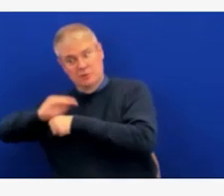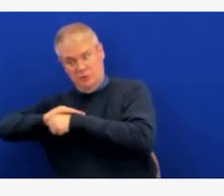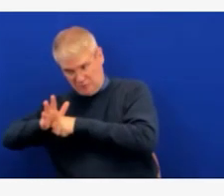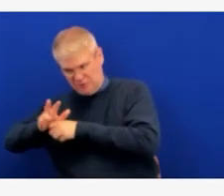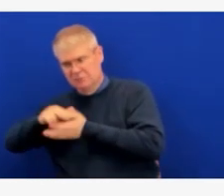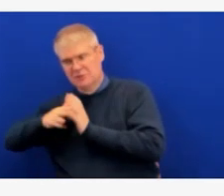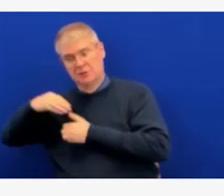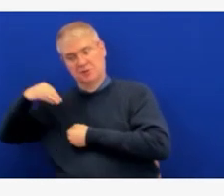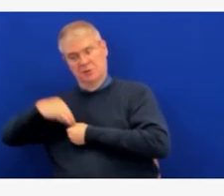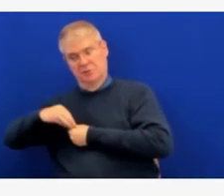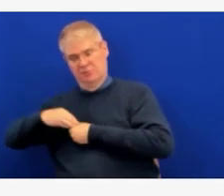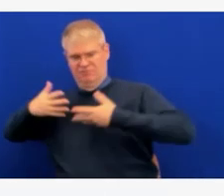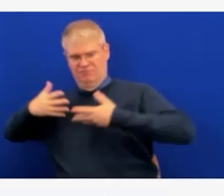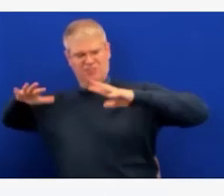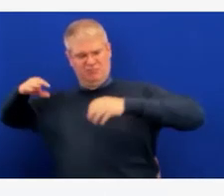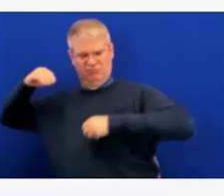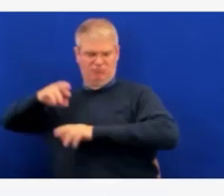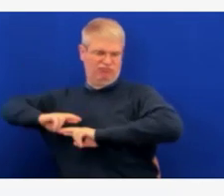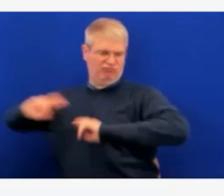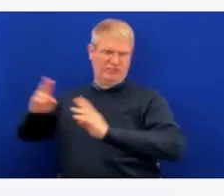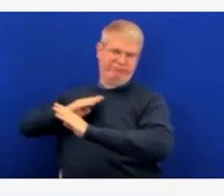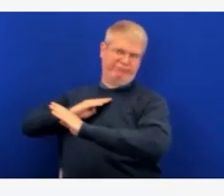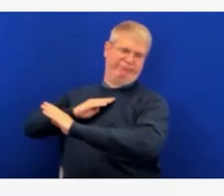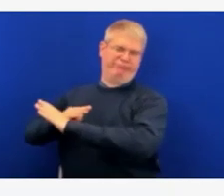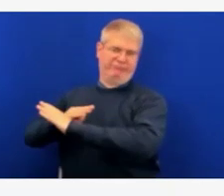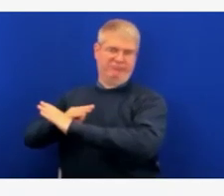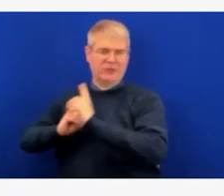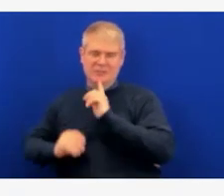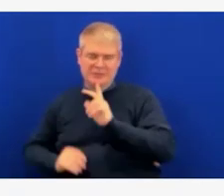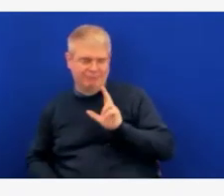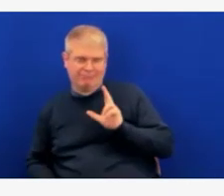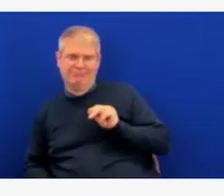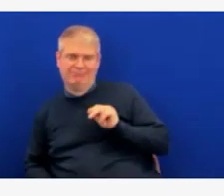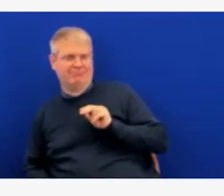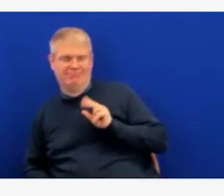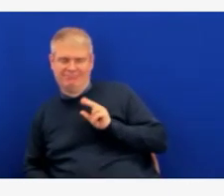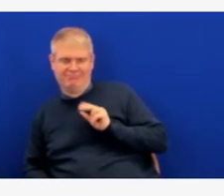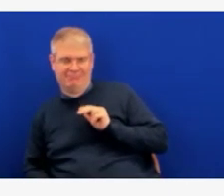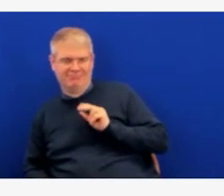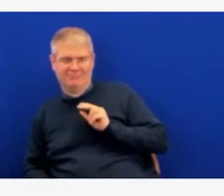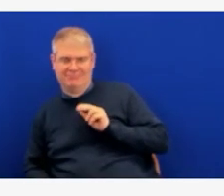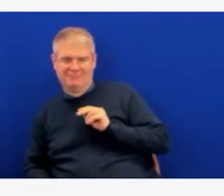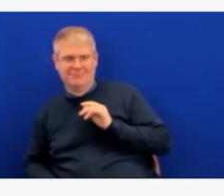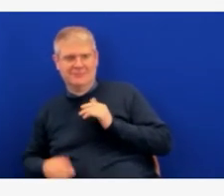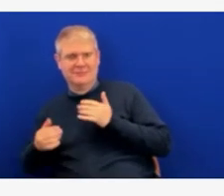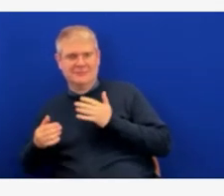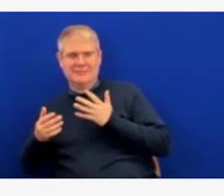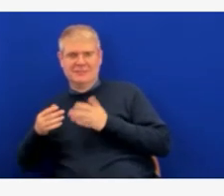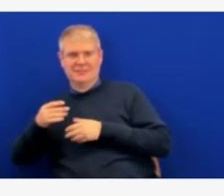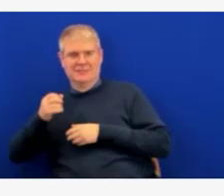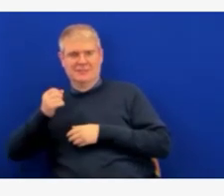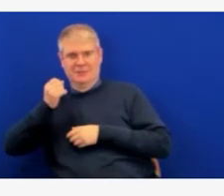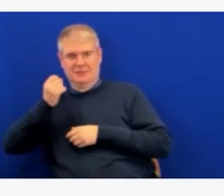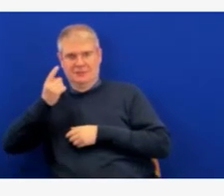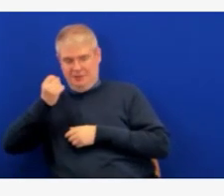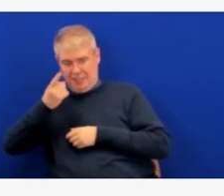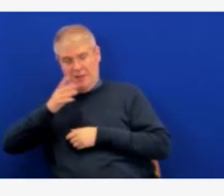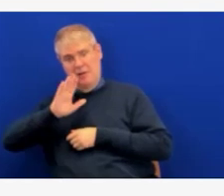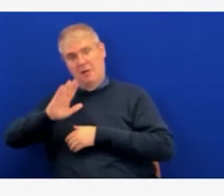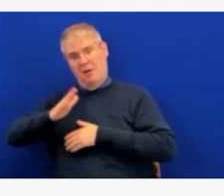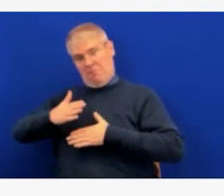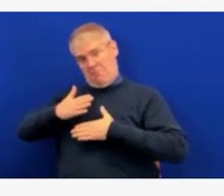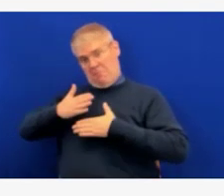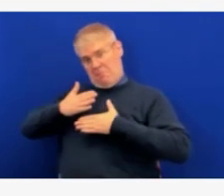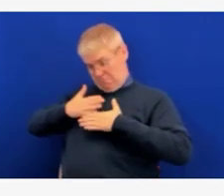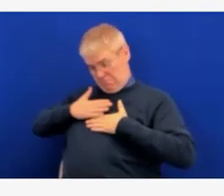severe illness than if you are just going off of natural immunity. So, we are looking at